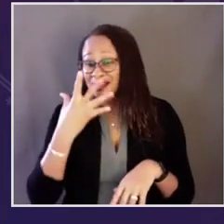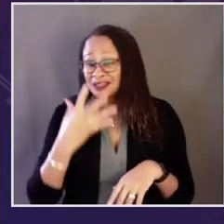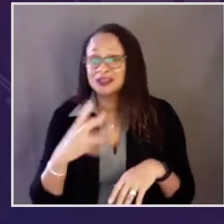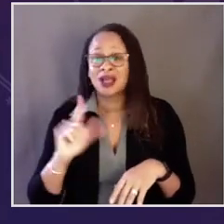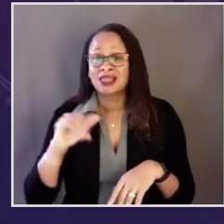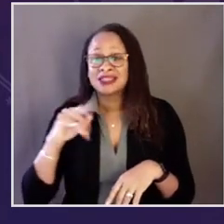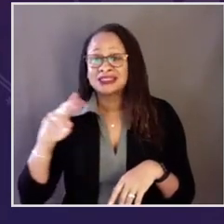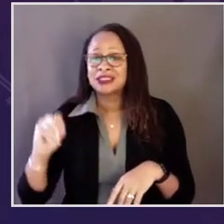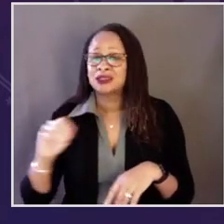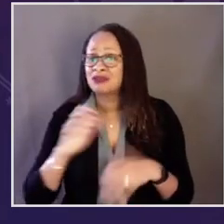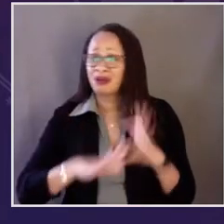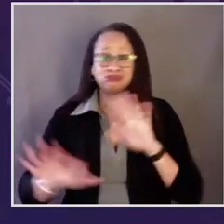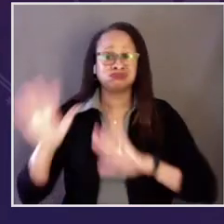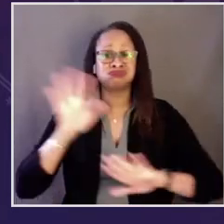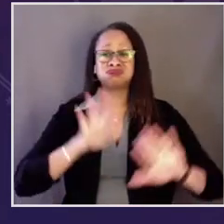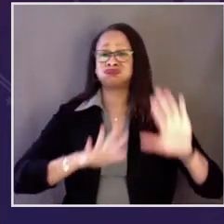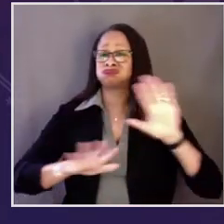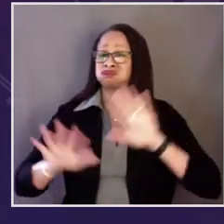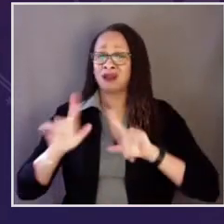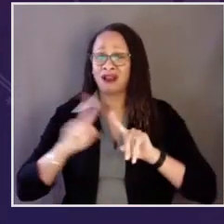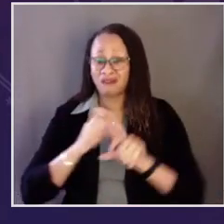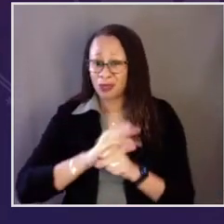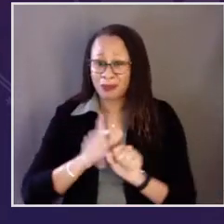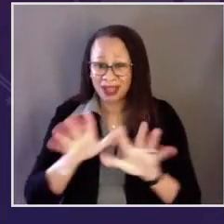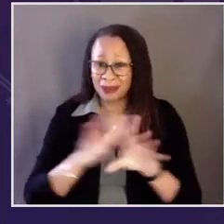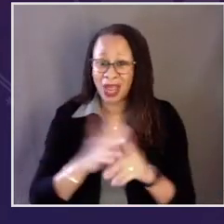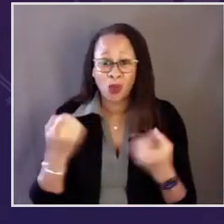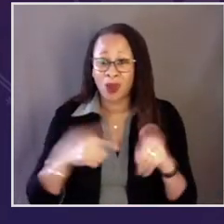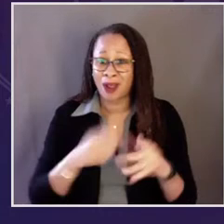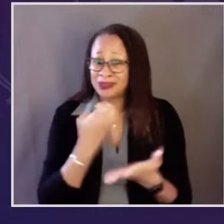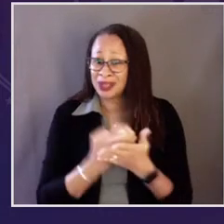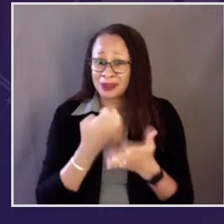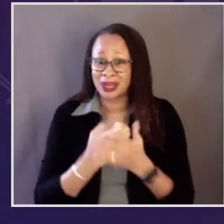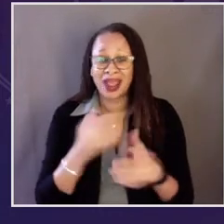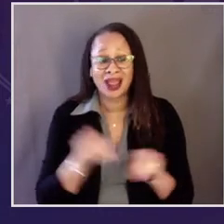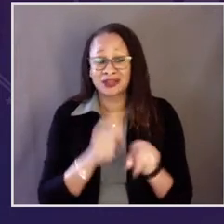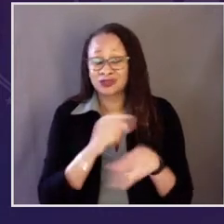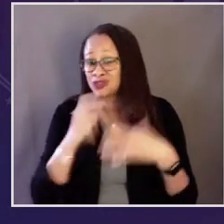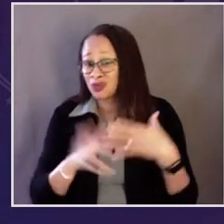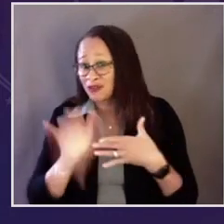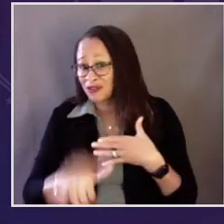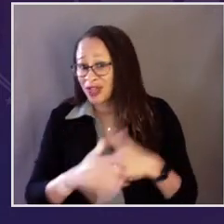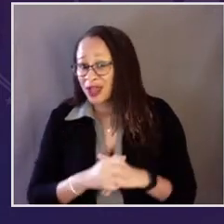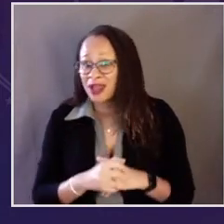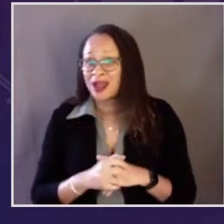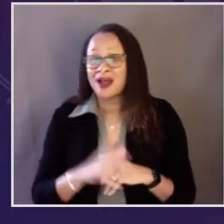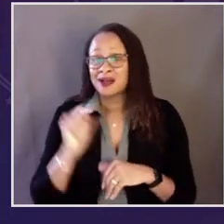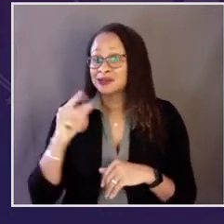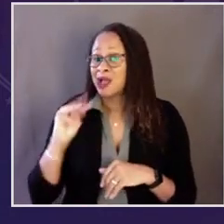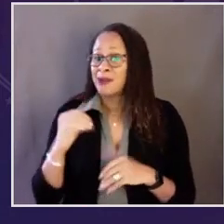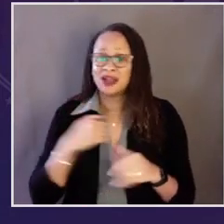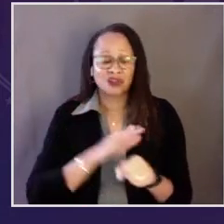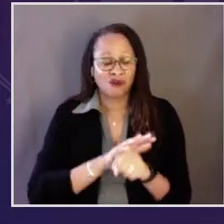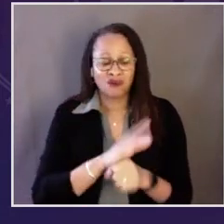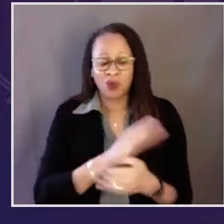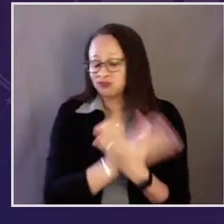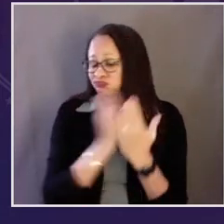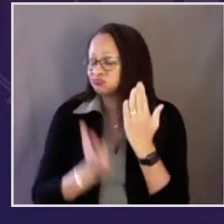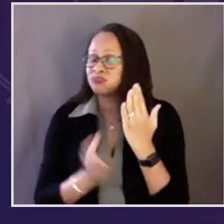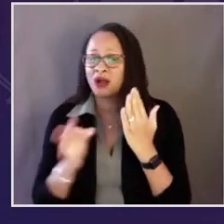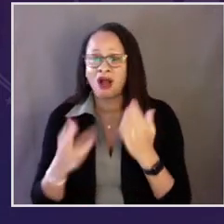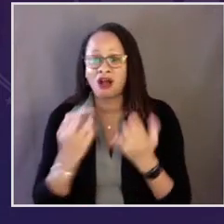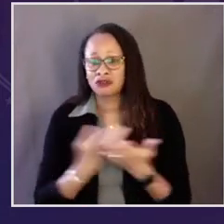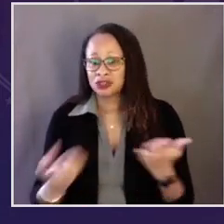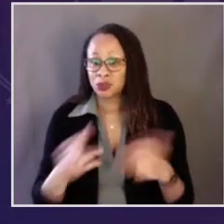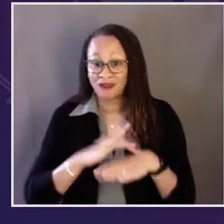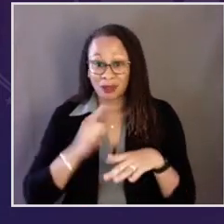rural communities, white, black, Latino, are reeling from the pandemic and economic downturn. Tom knows the full range of